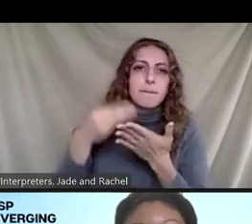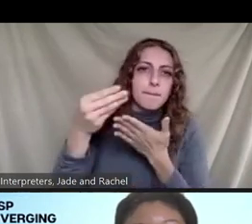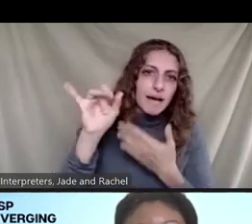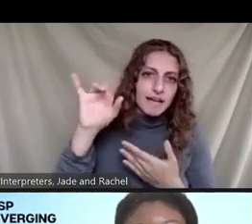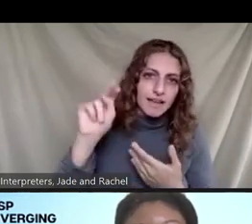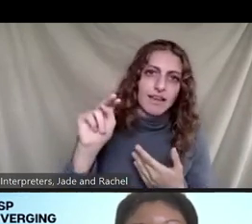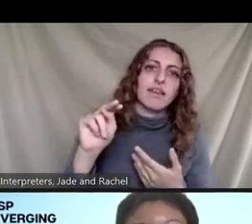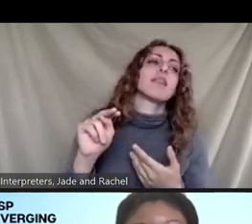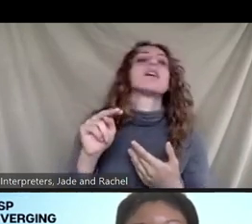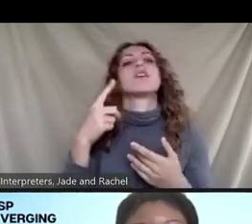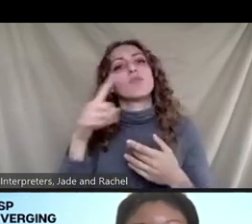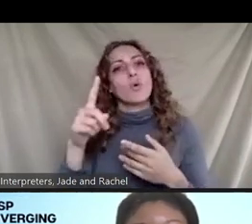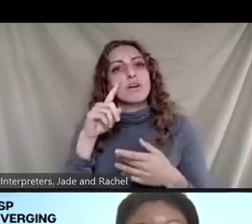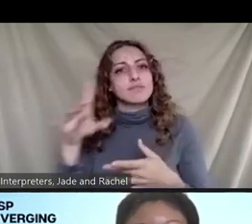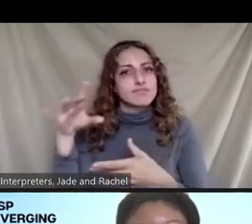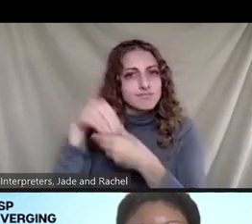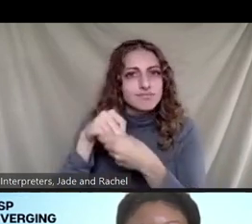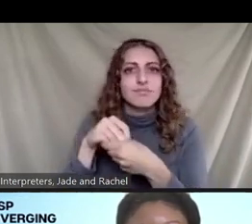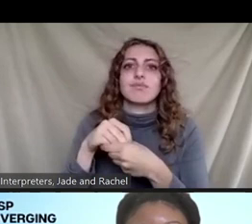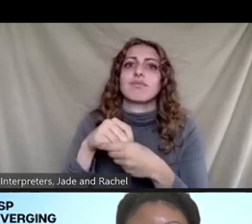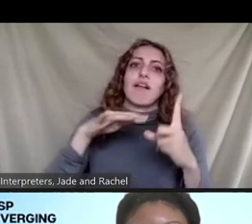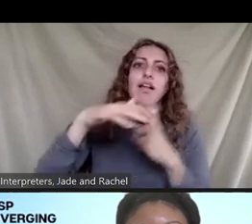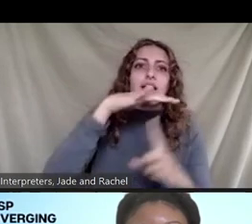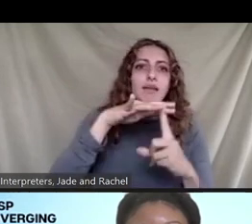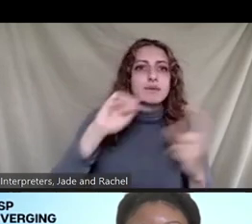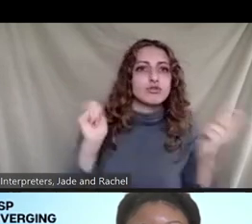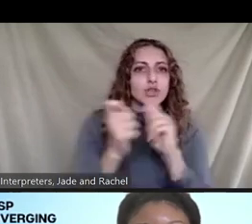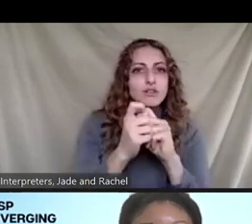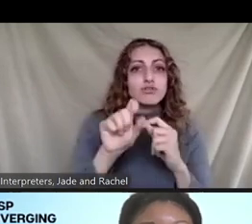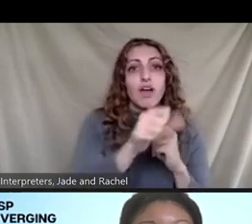people digging in their heels and others pushing for rapid change.